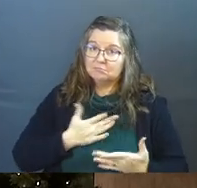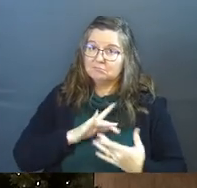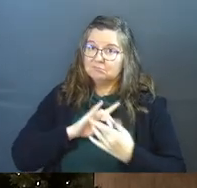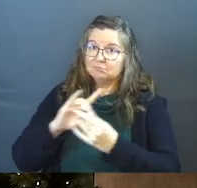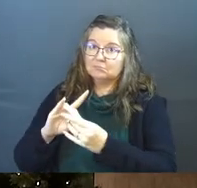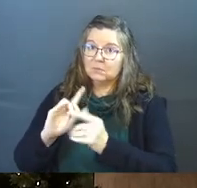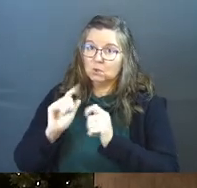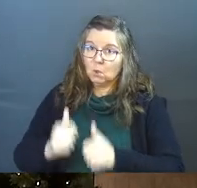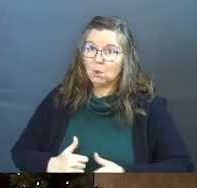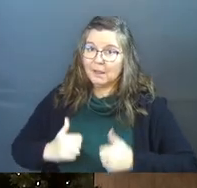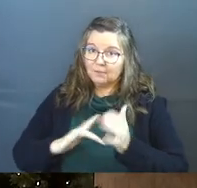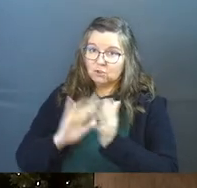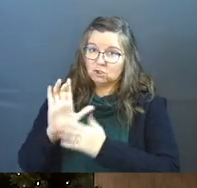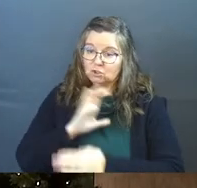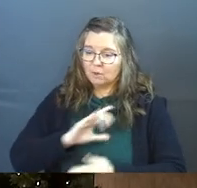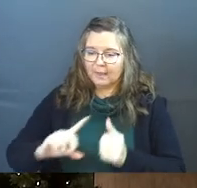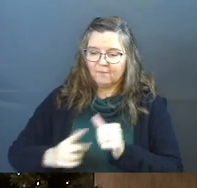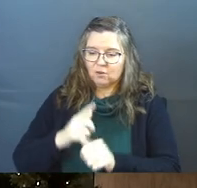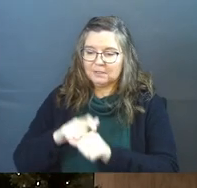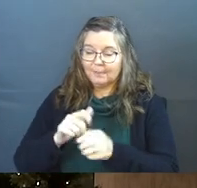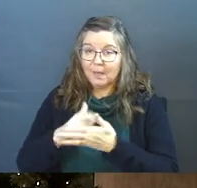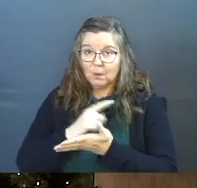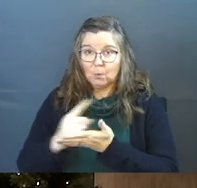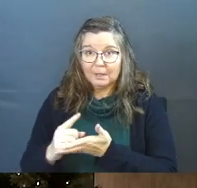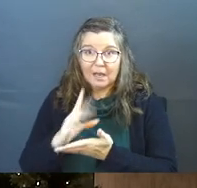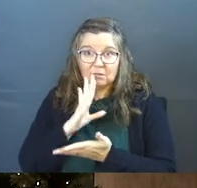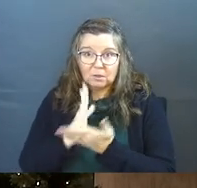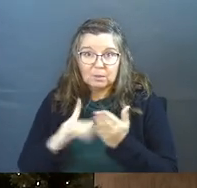Christ for the very first time that week. I've talked to some of you.